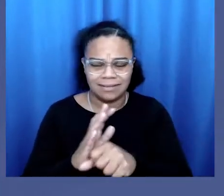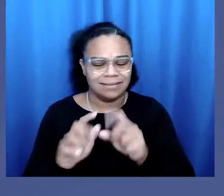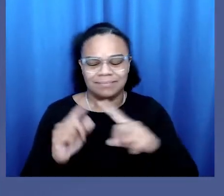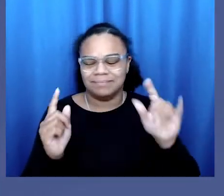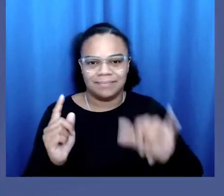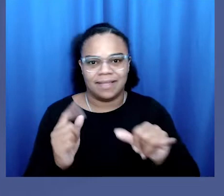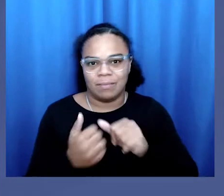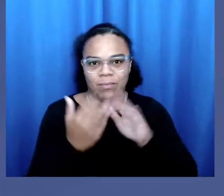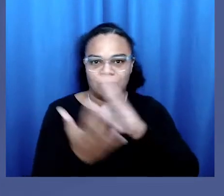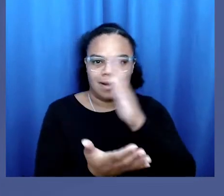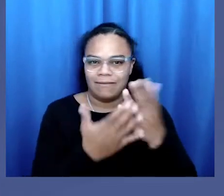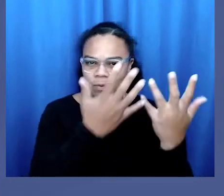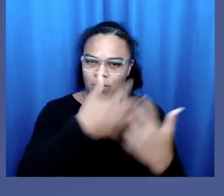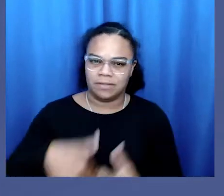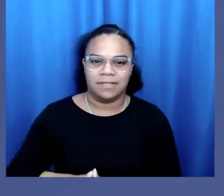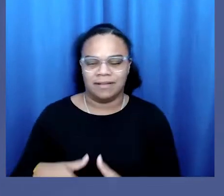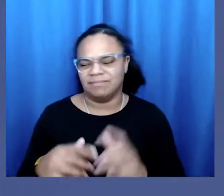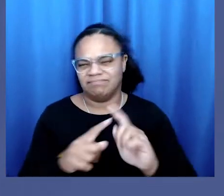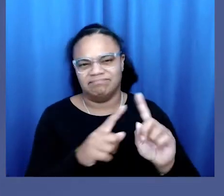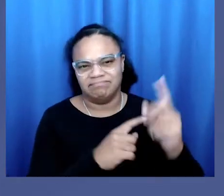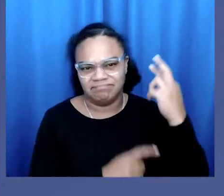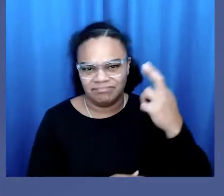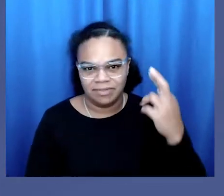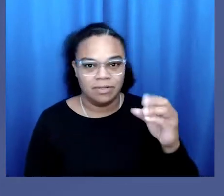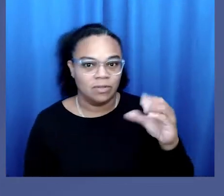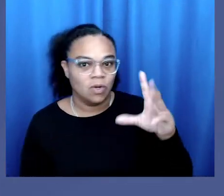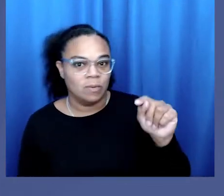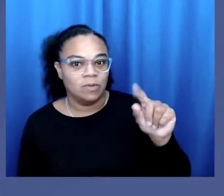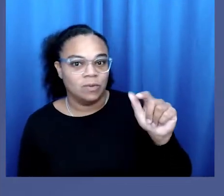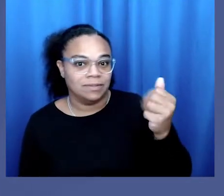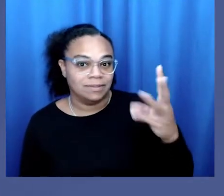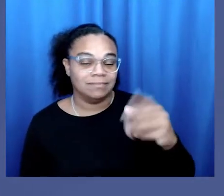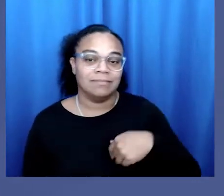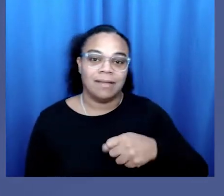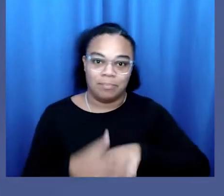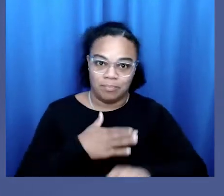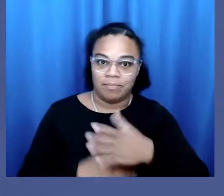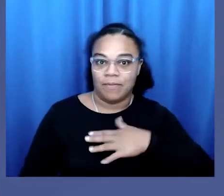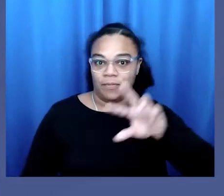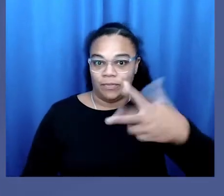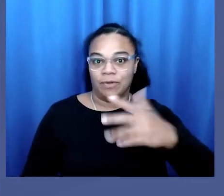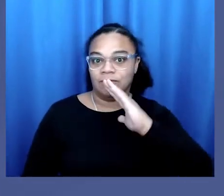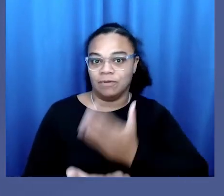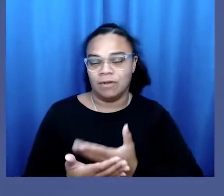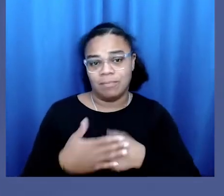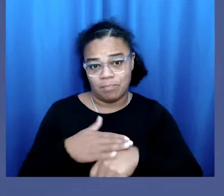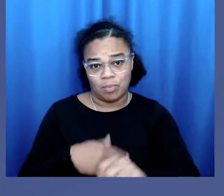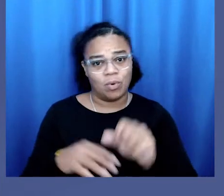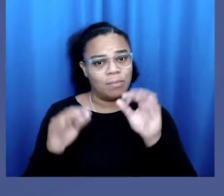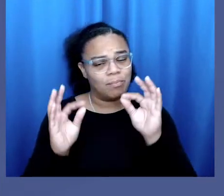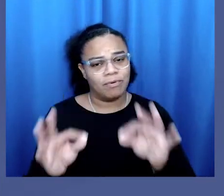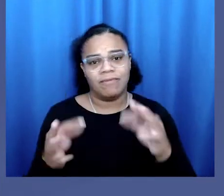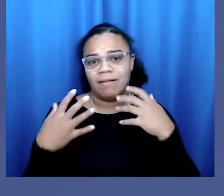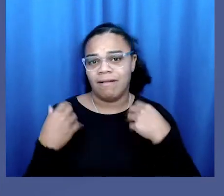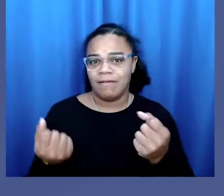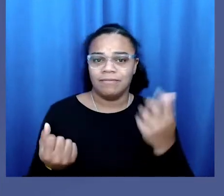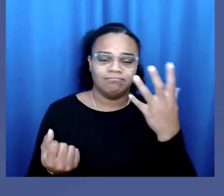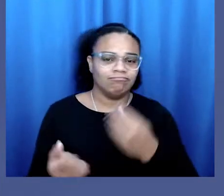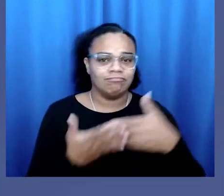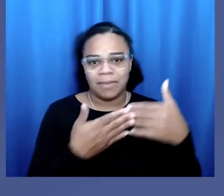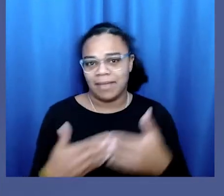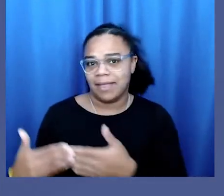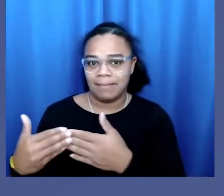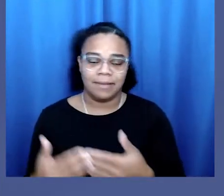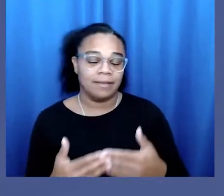various reasons. In October 2016, I gave birth to my third daughter. She was born a perfectly healthy, beautiful